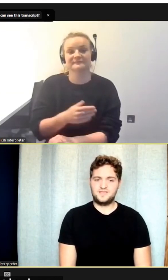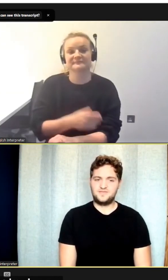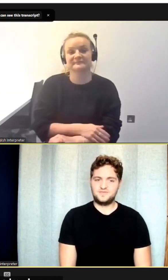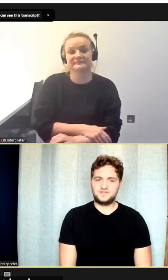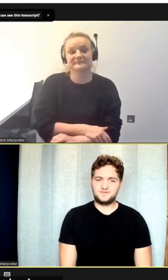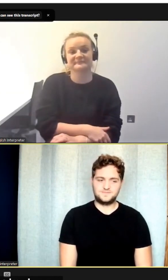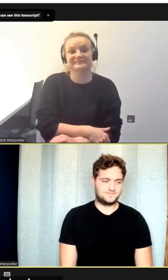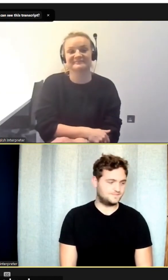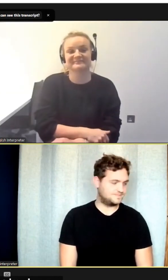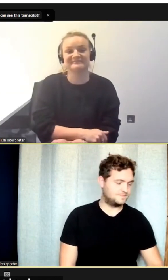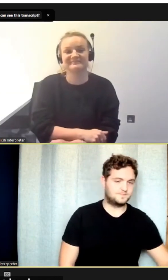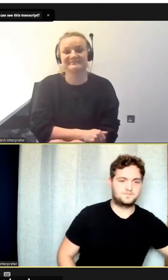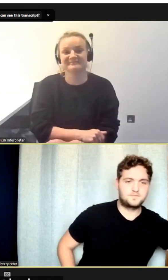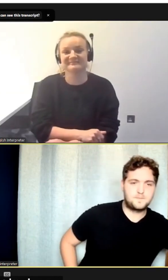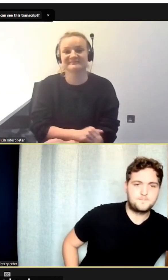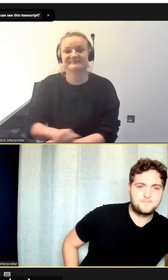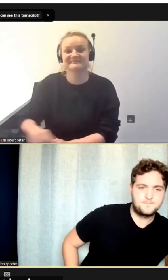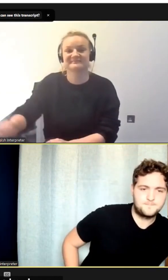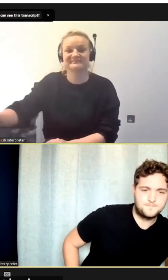Thanks very much.